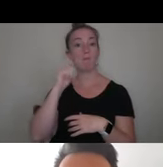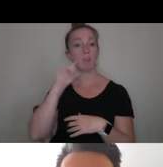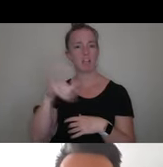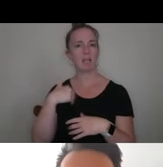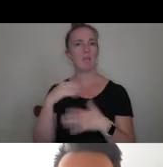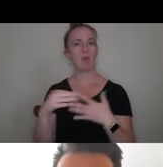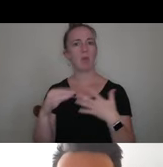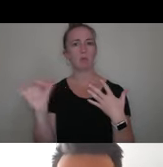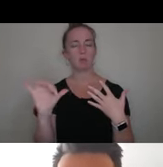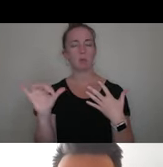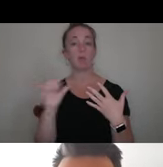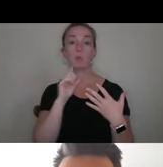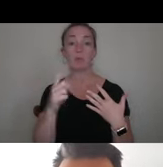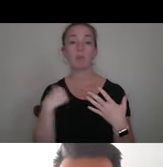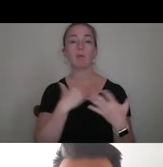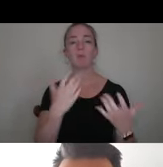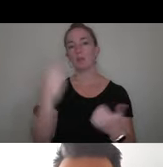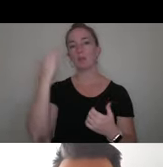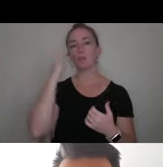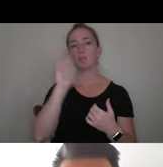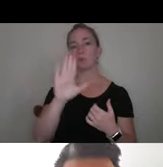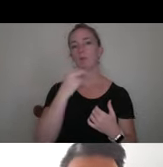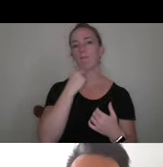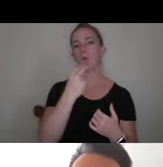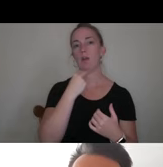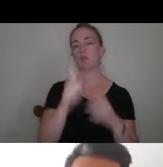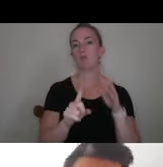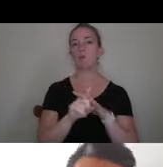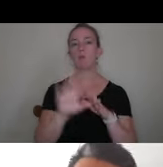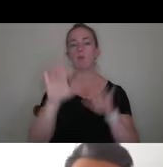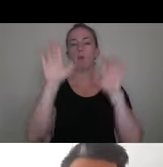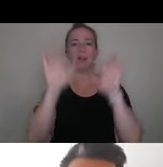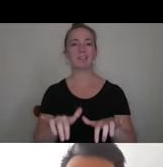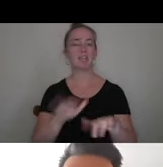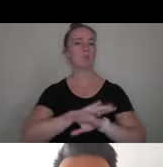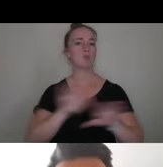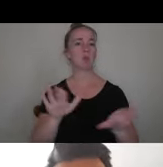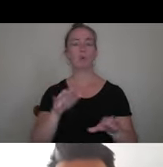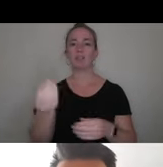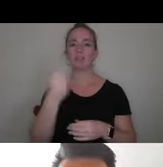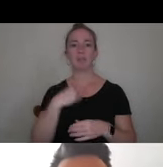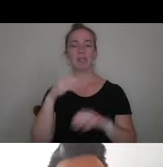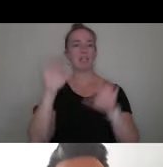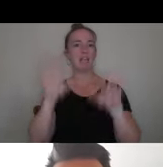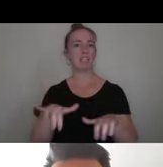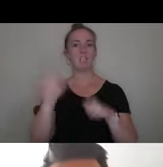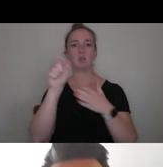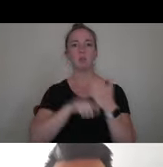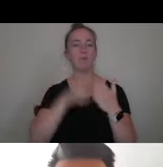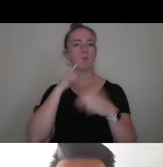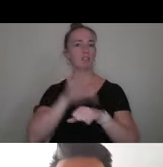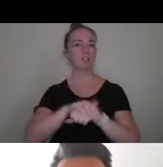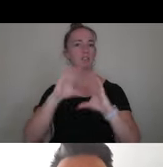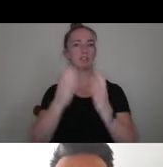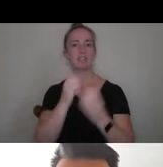we want to hear your voice coming out in the essay, right? Don't give me an essay that you wrote for English class that doesn't really tell me